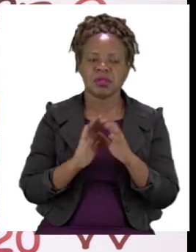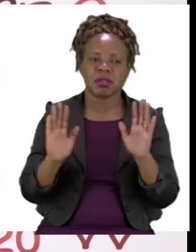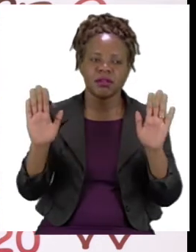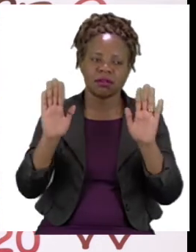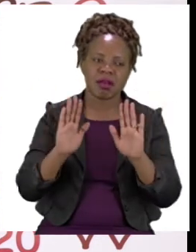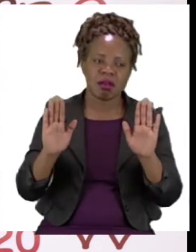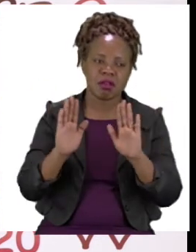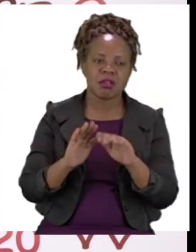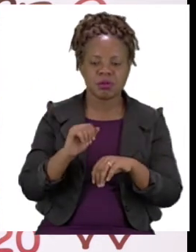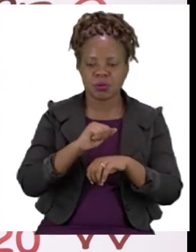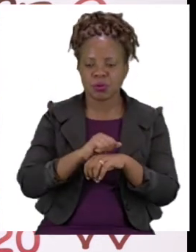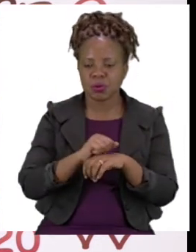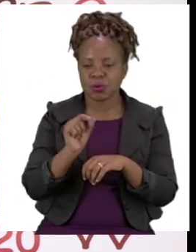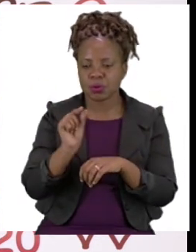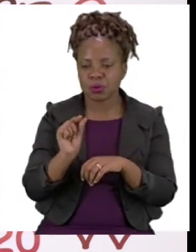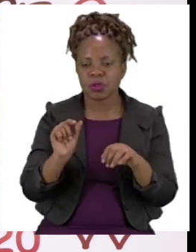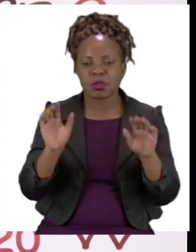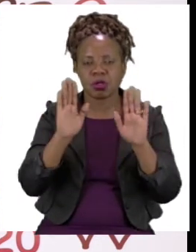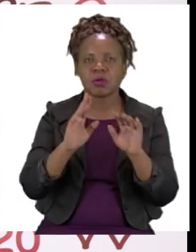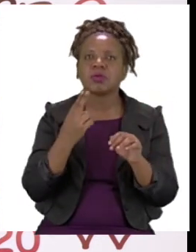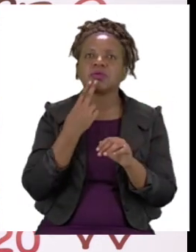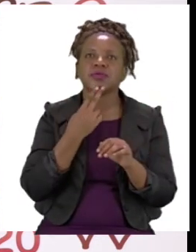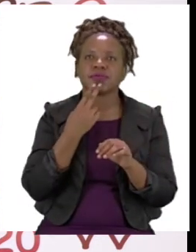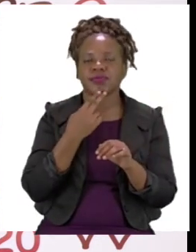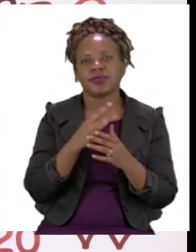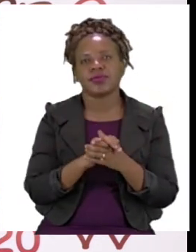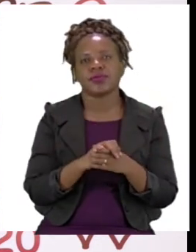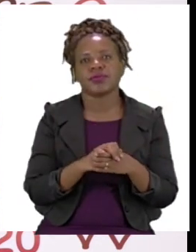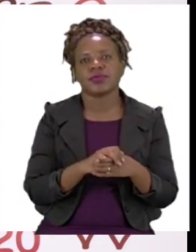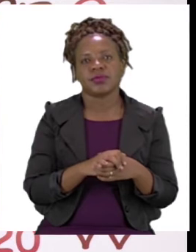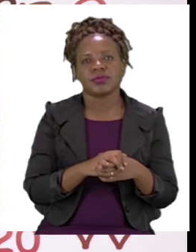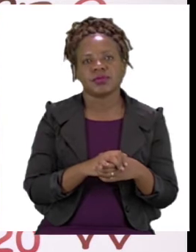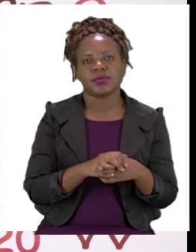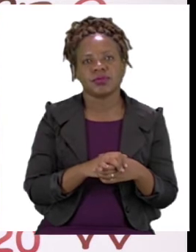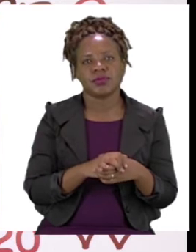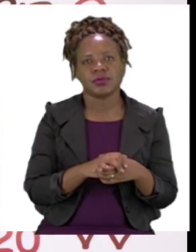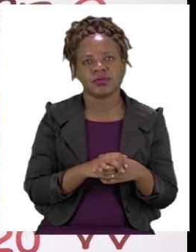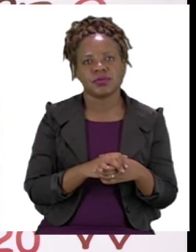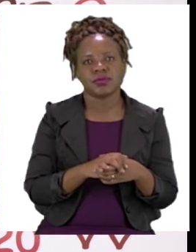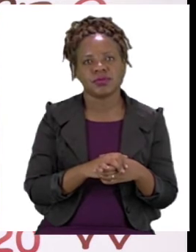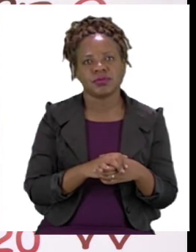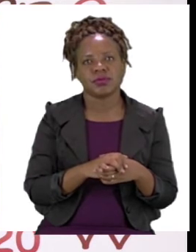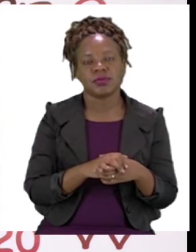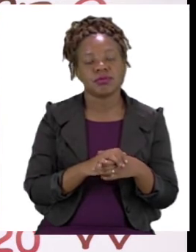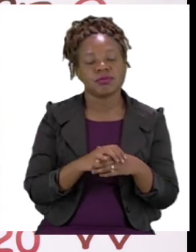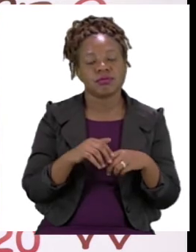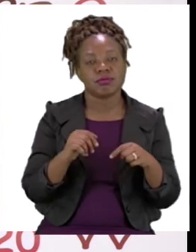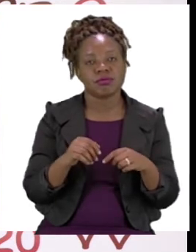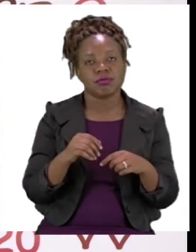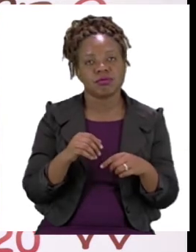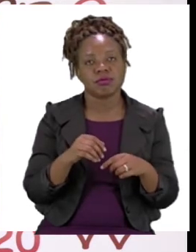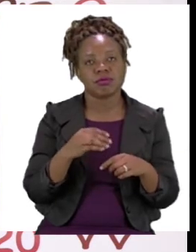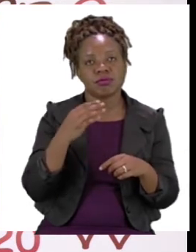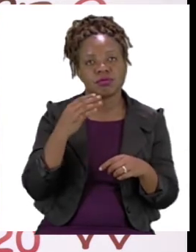you can use pencils, you can even use stone. For our counters today, the blue one is going to